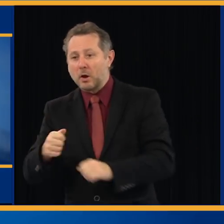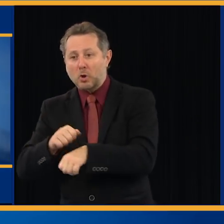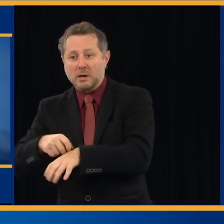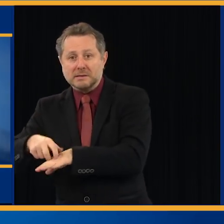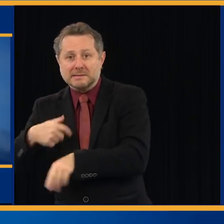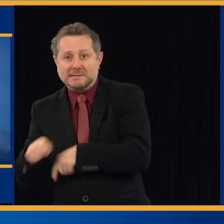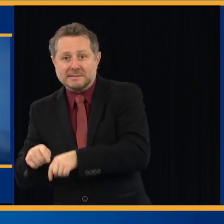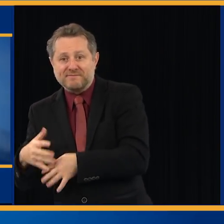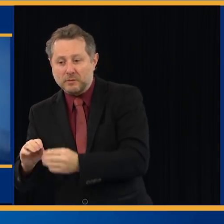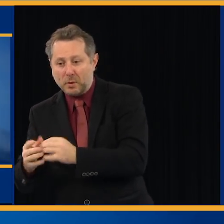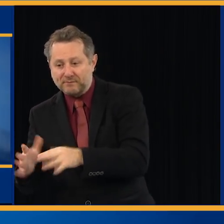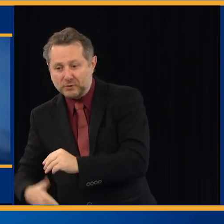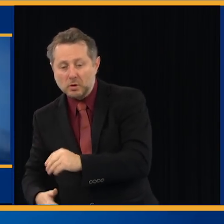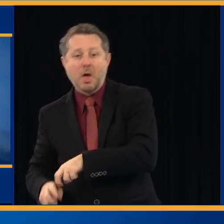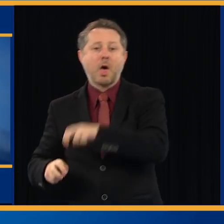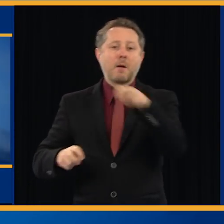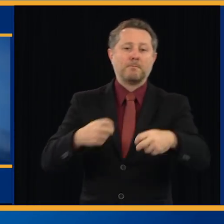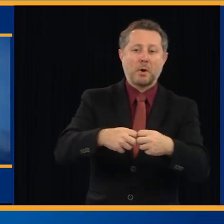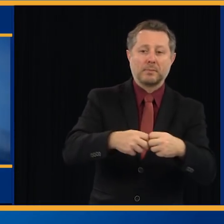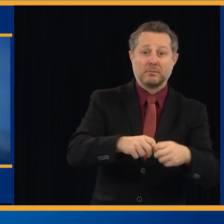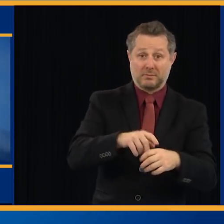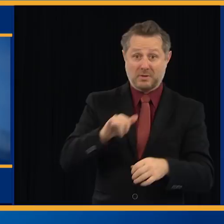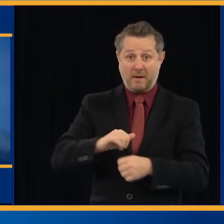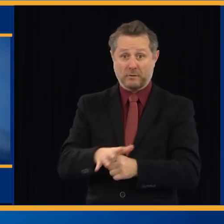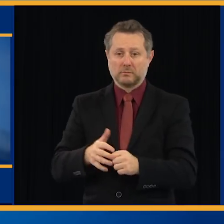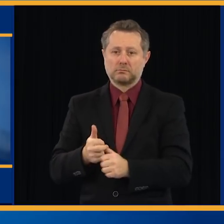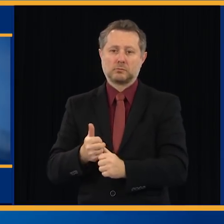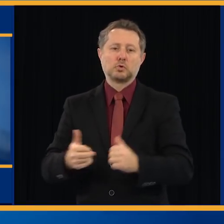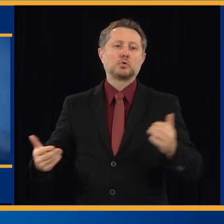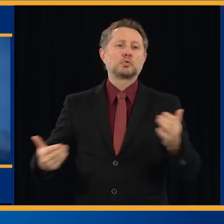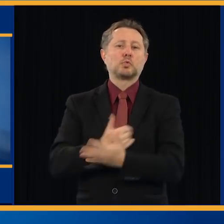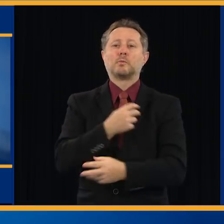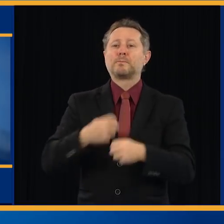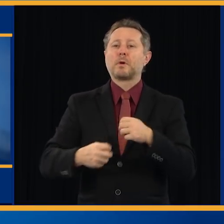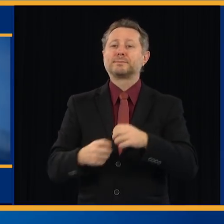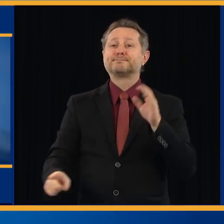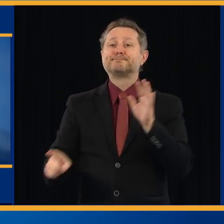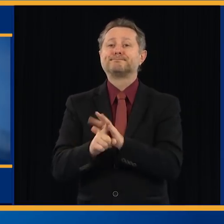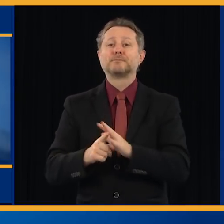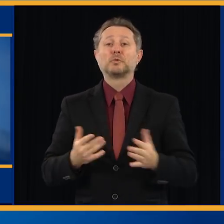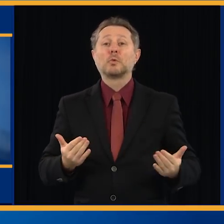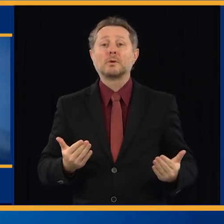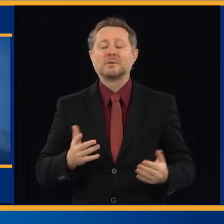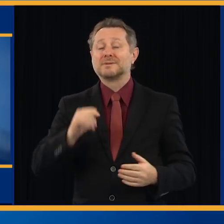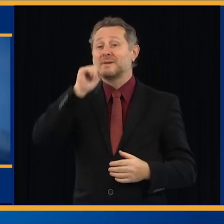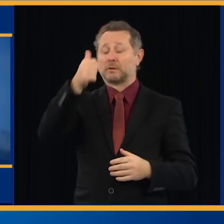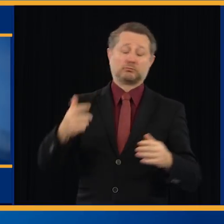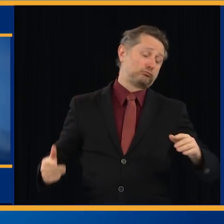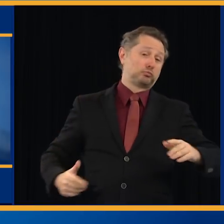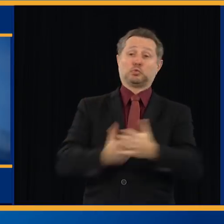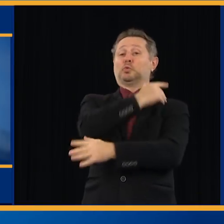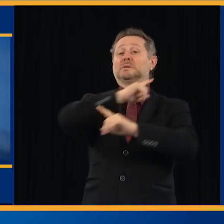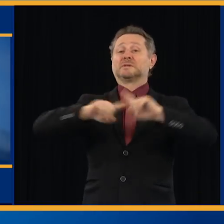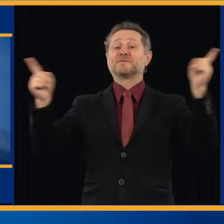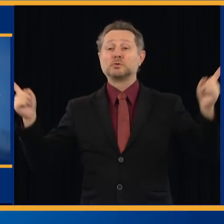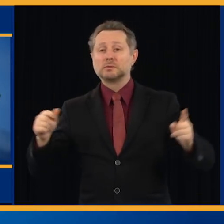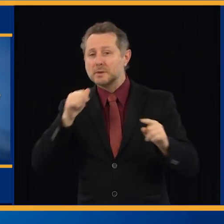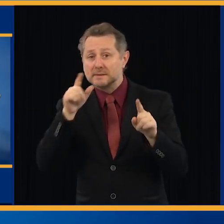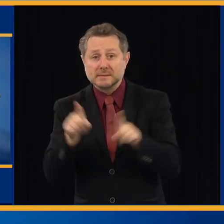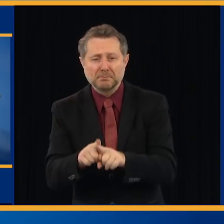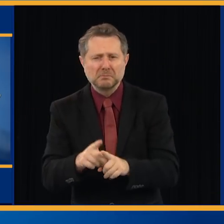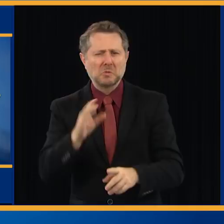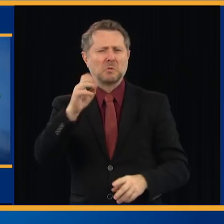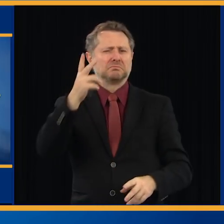problem that pops up. Okay, let's handle it. Next problem.